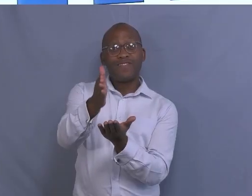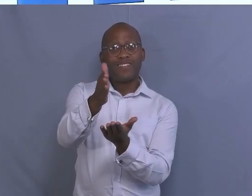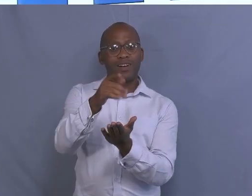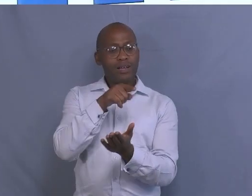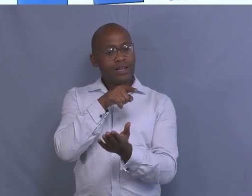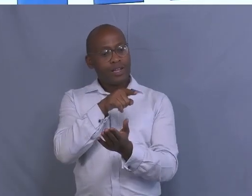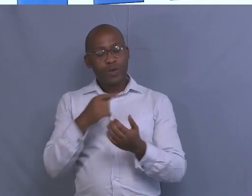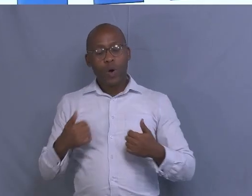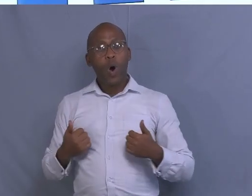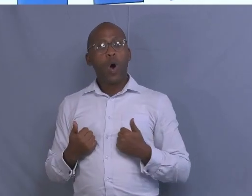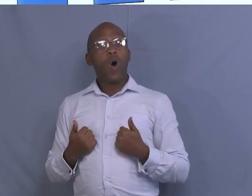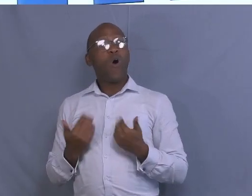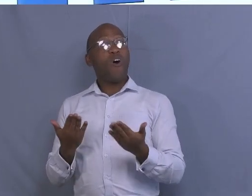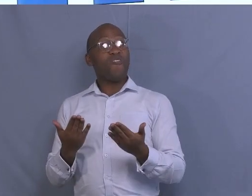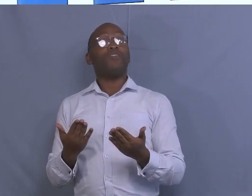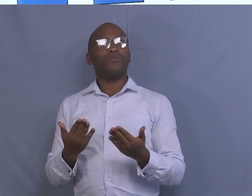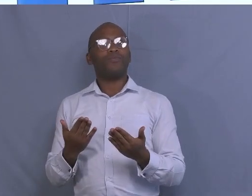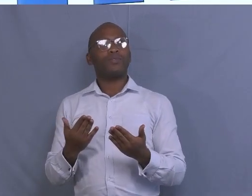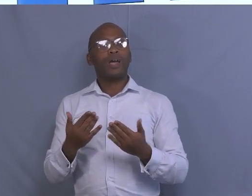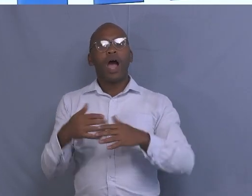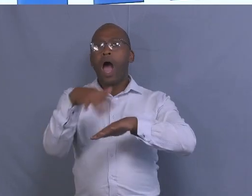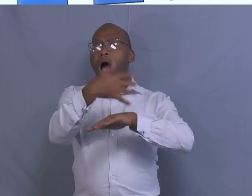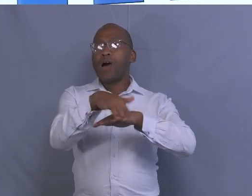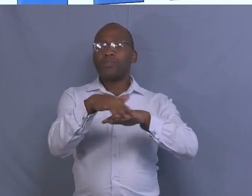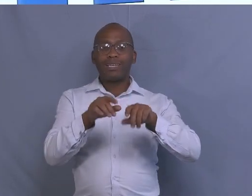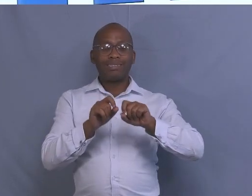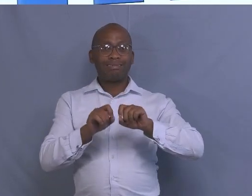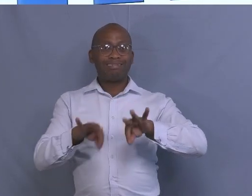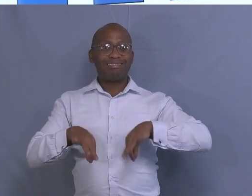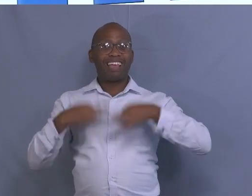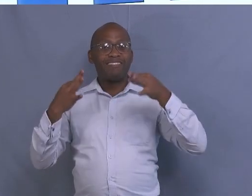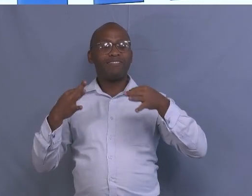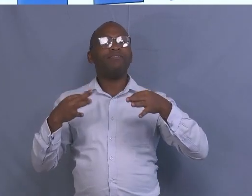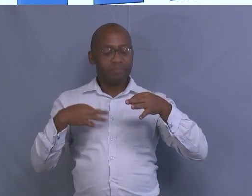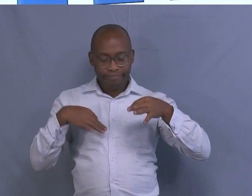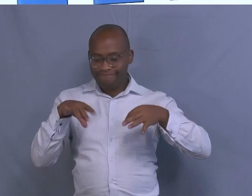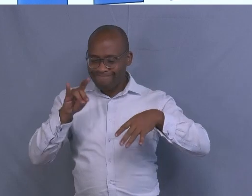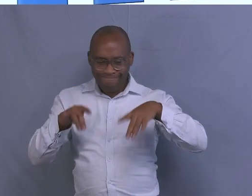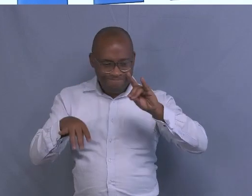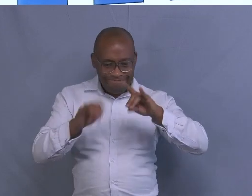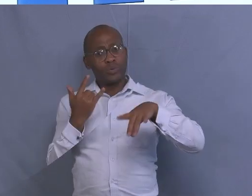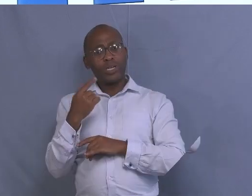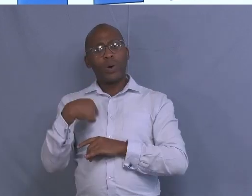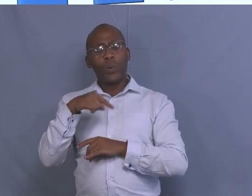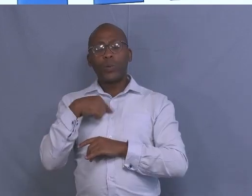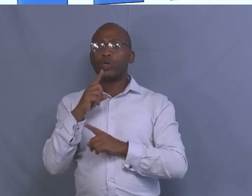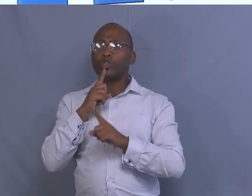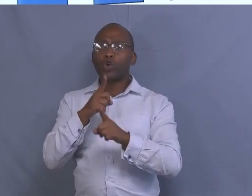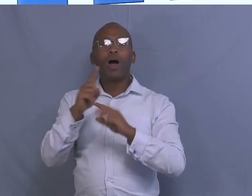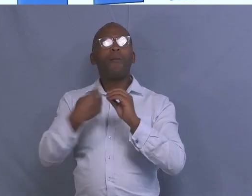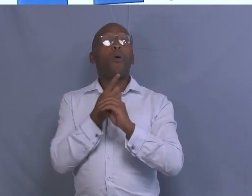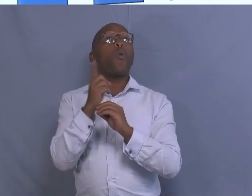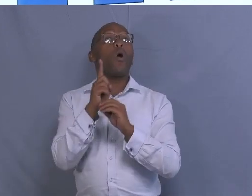outdoors to consume the wild vegetation. Then what are the important aspects? Look at